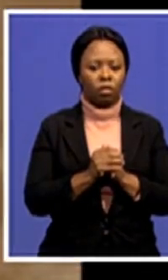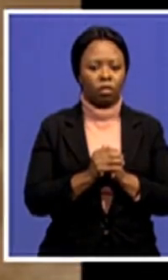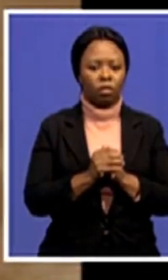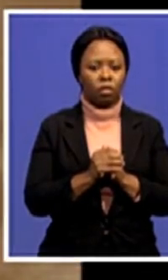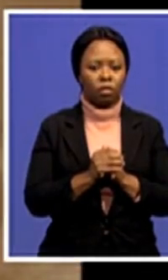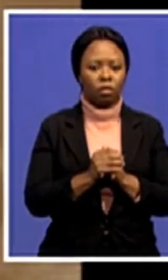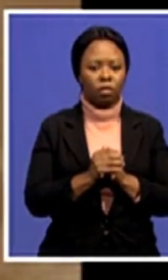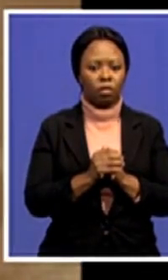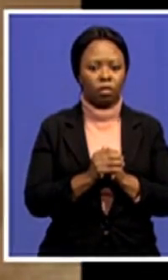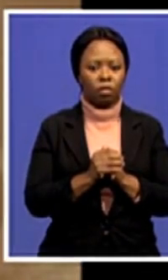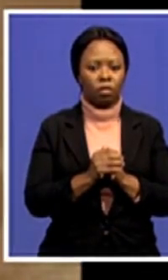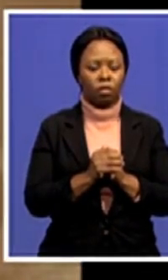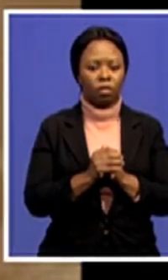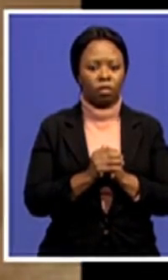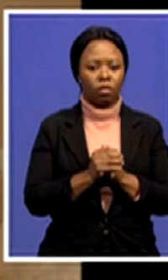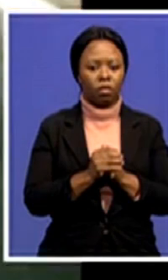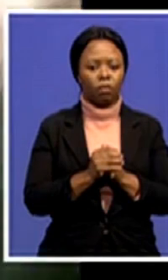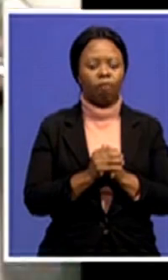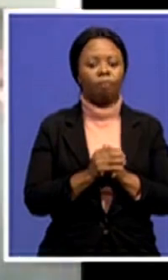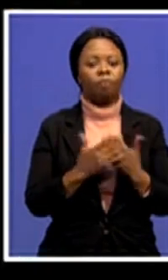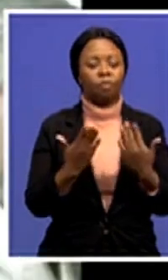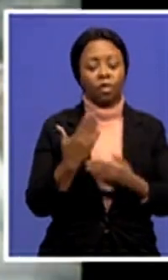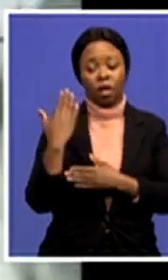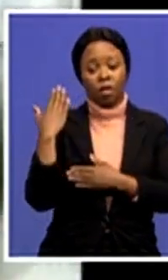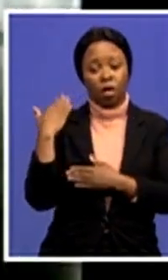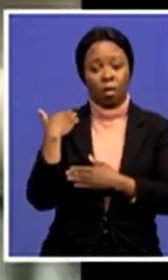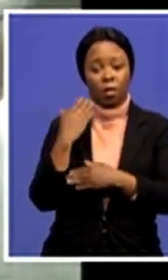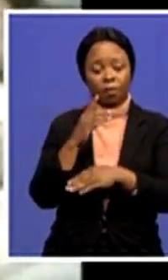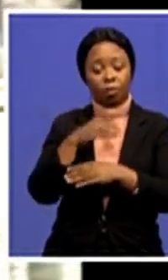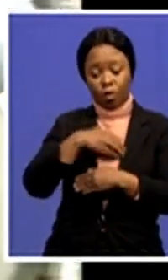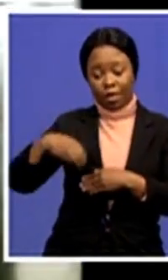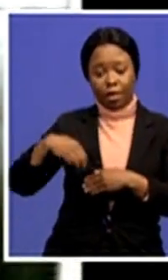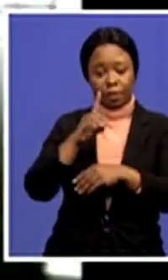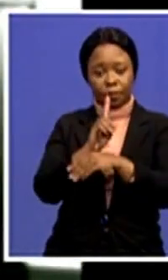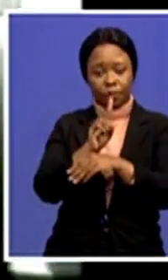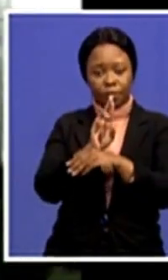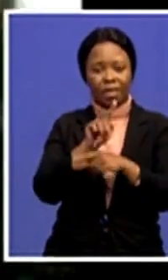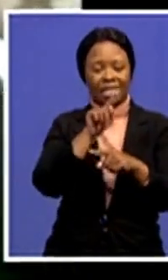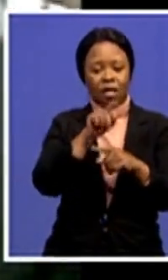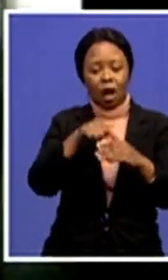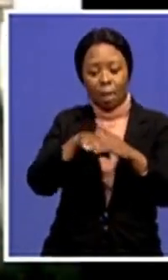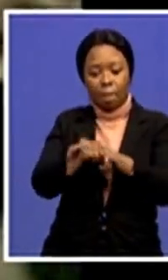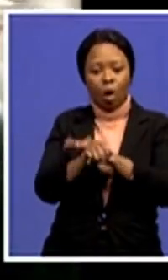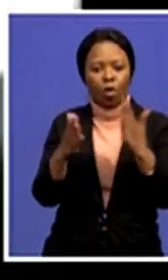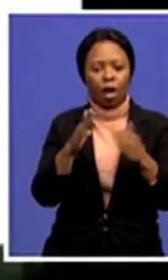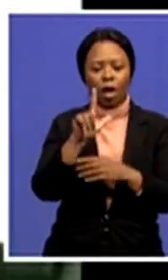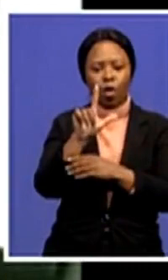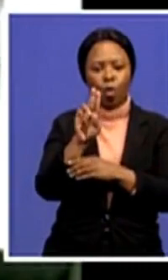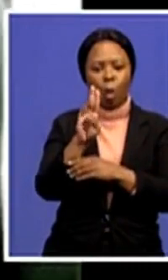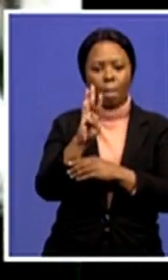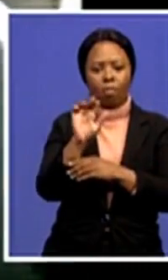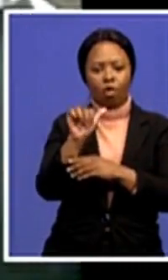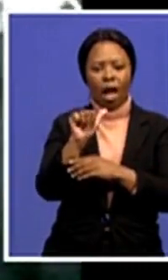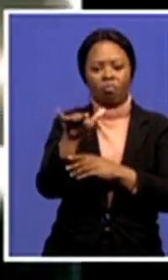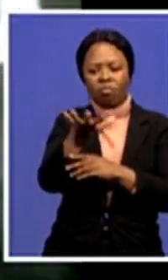Former President Kenneth Gaunda was born at Lubwa in the then northern Rhodesia. The youngest